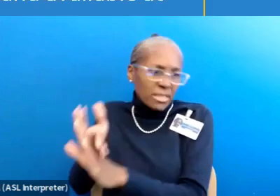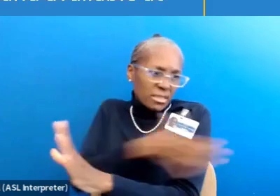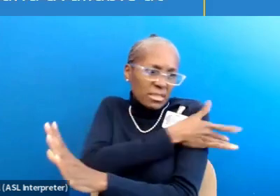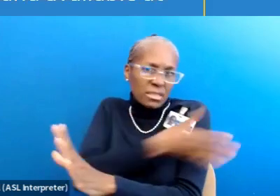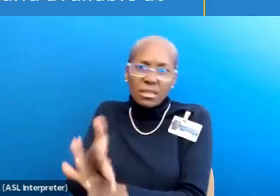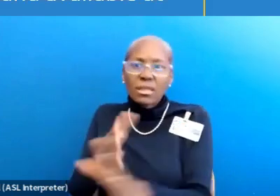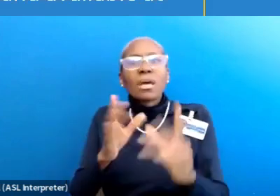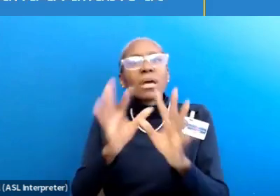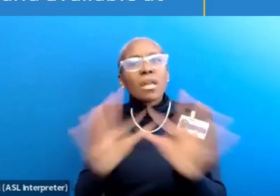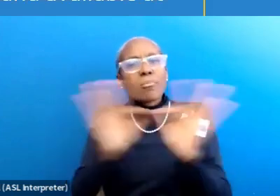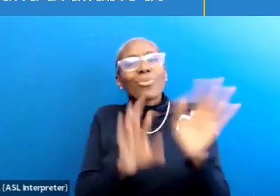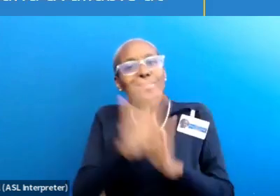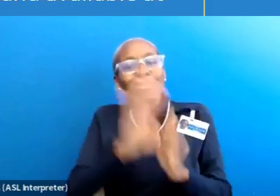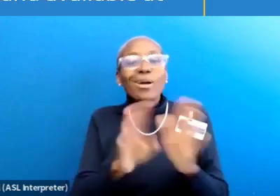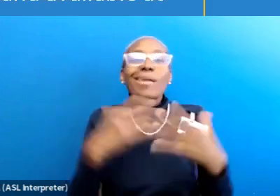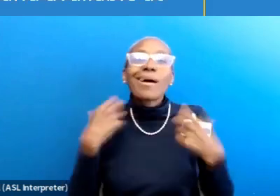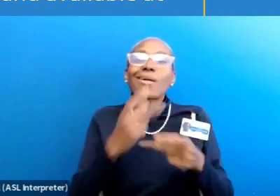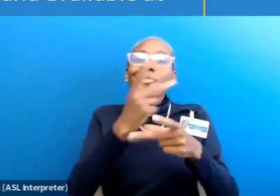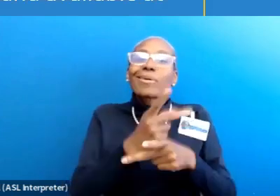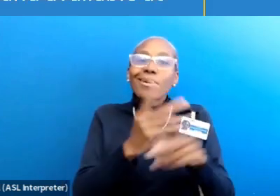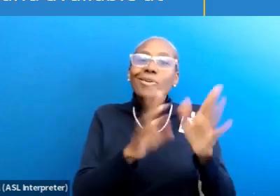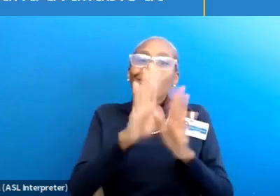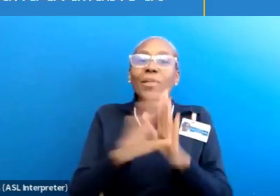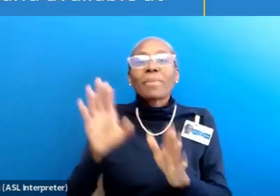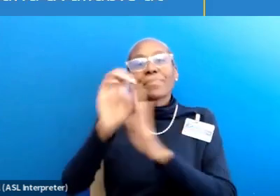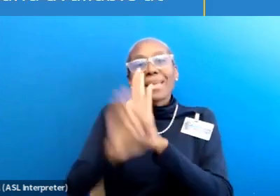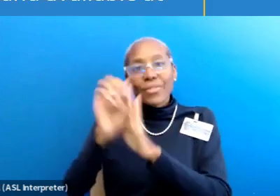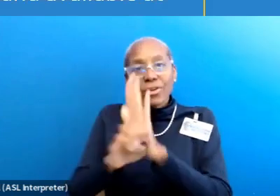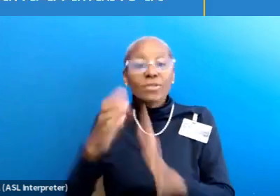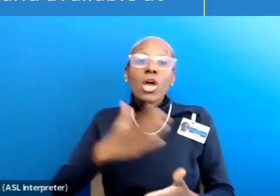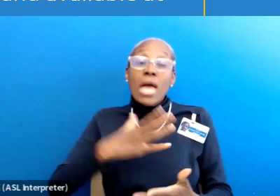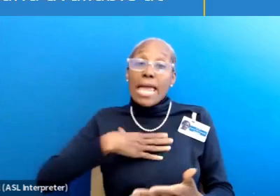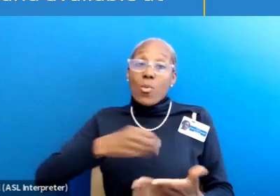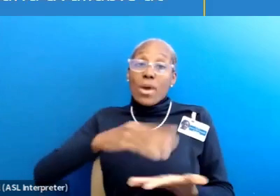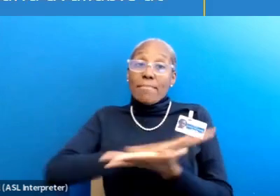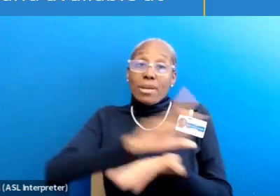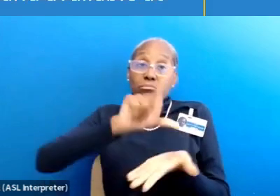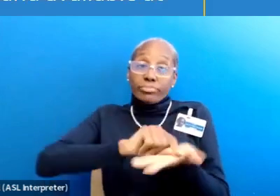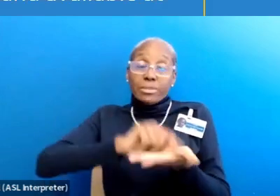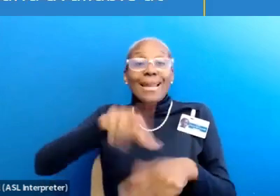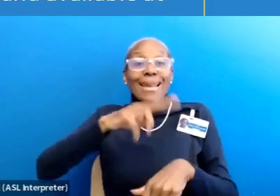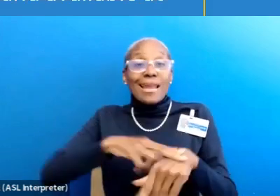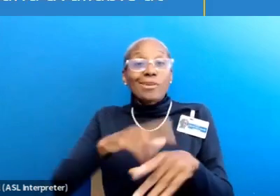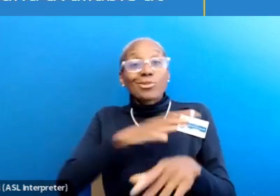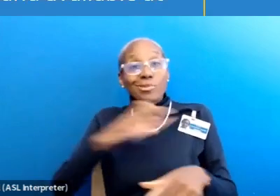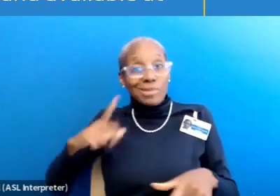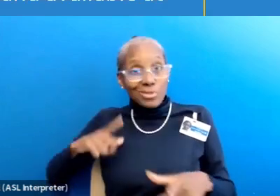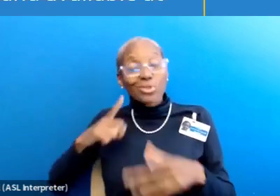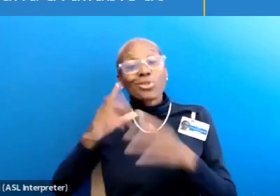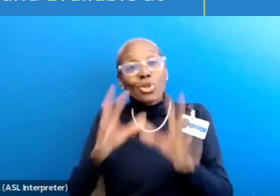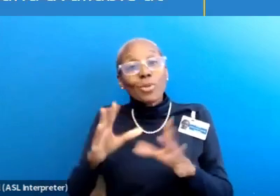important development in healthcare interpreter ethics, a white paper published by the National Council on Interpreting in Healthcare